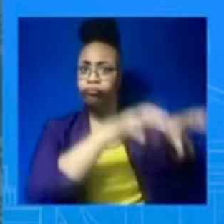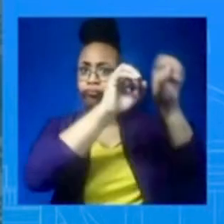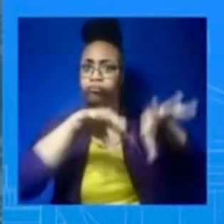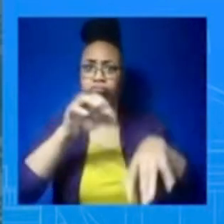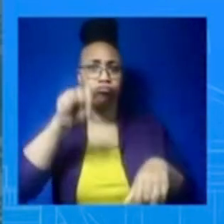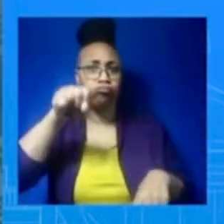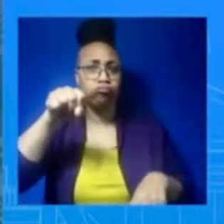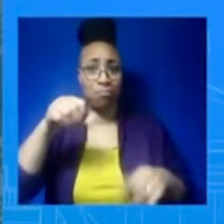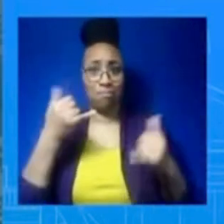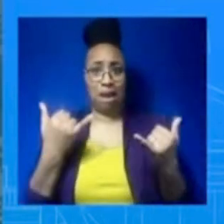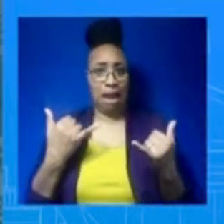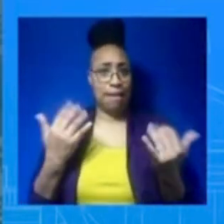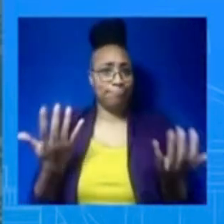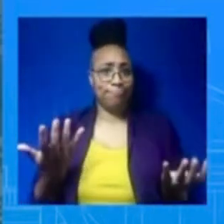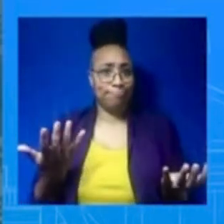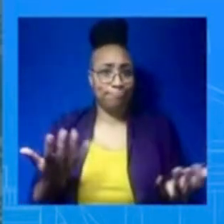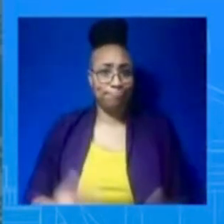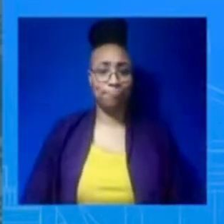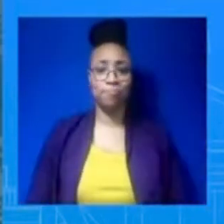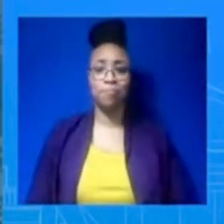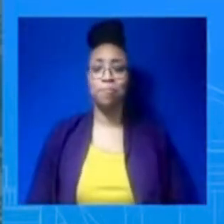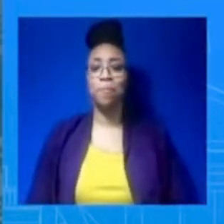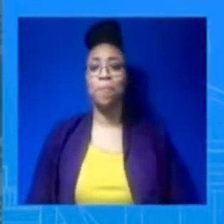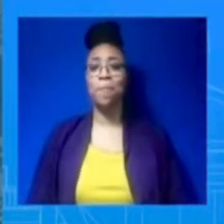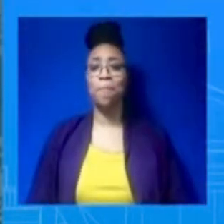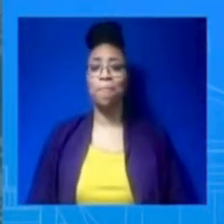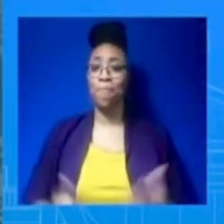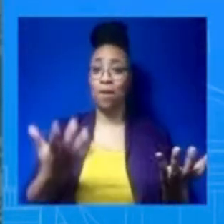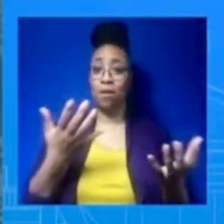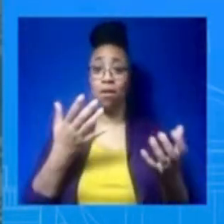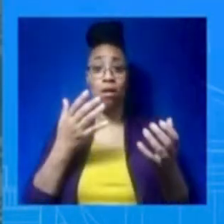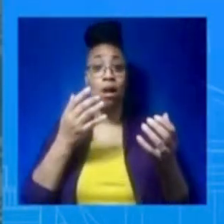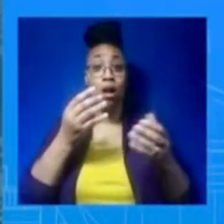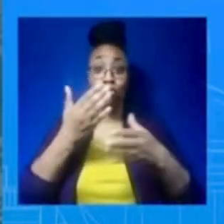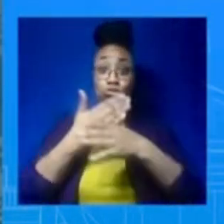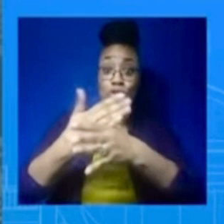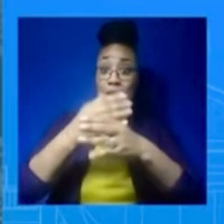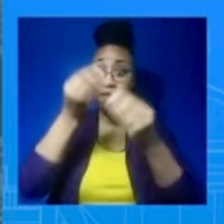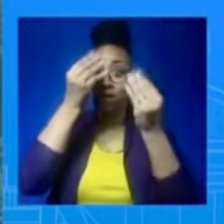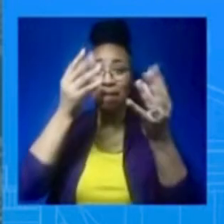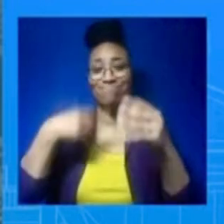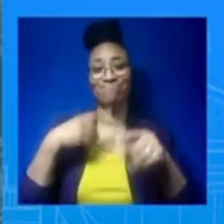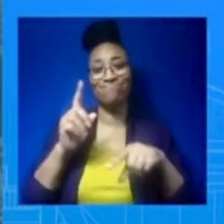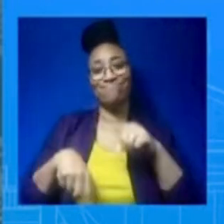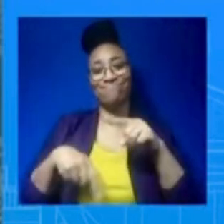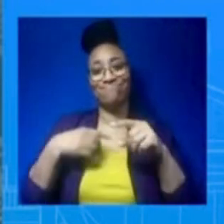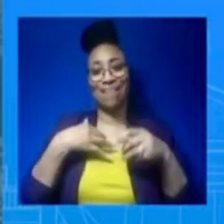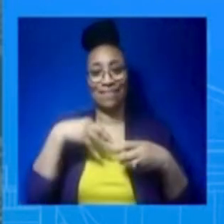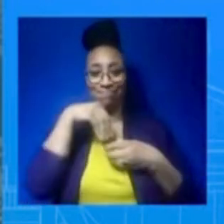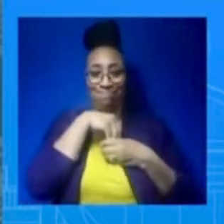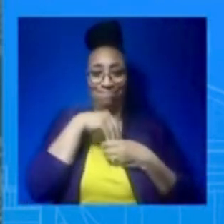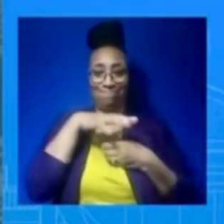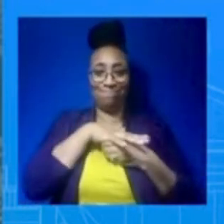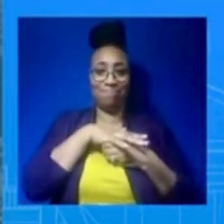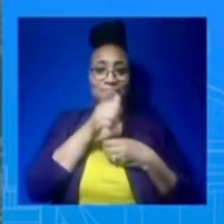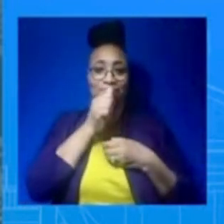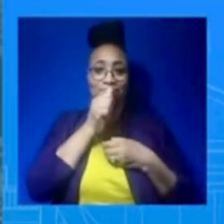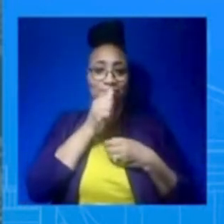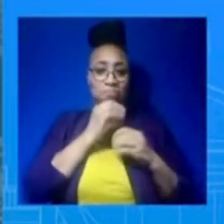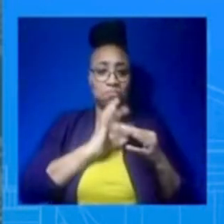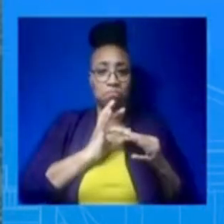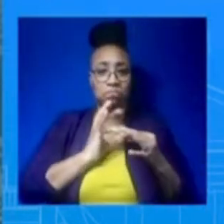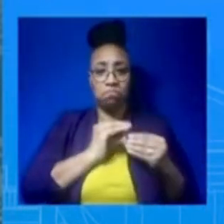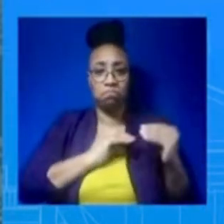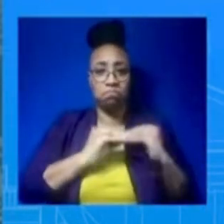answer to your question is absolutely not. You know, given the situation we were in, the information available, the recommendation of